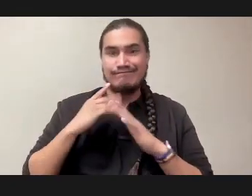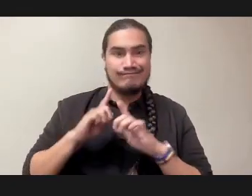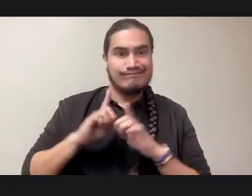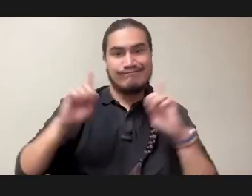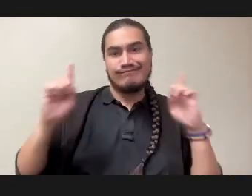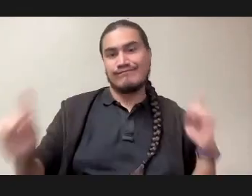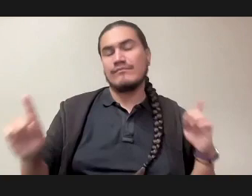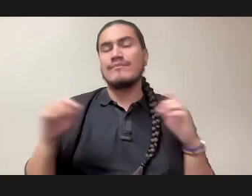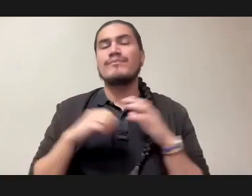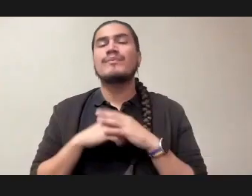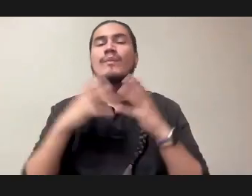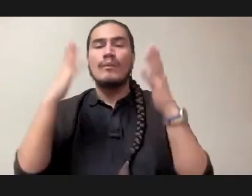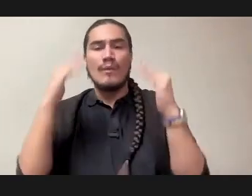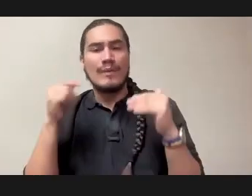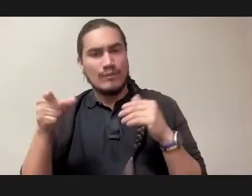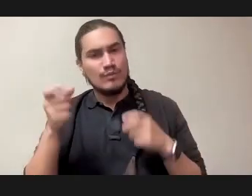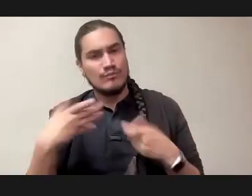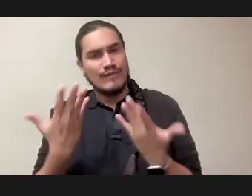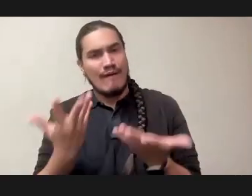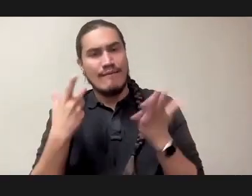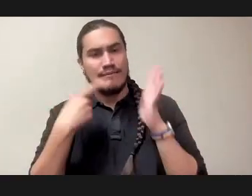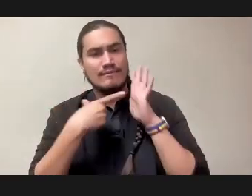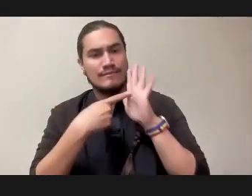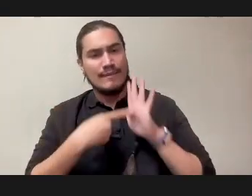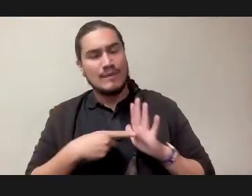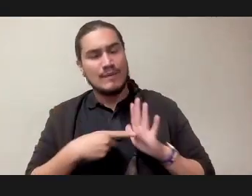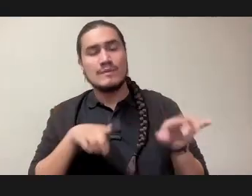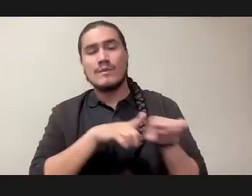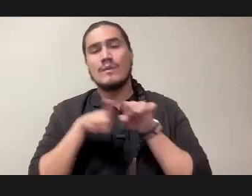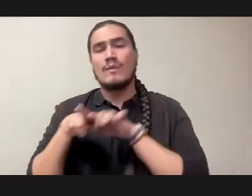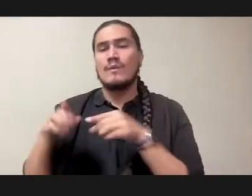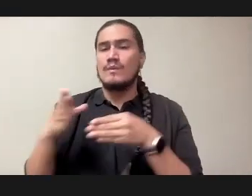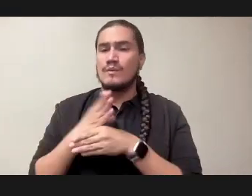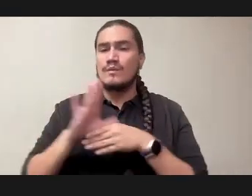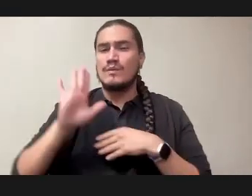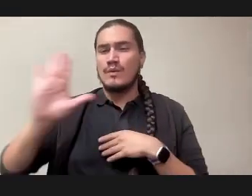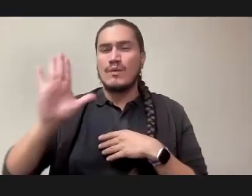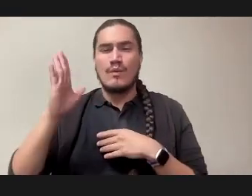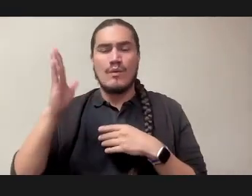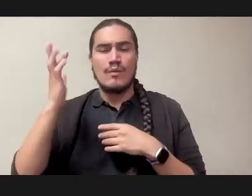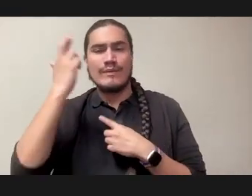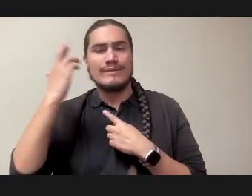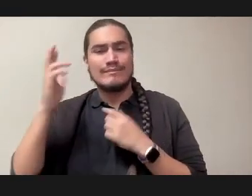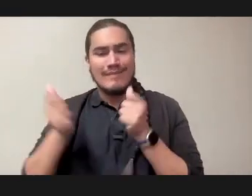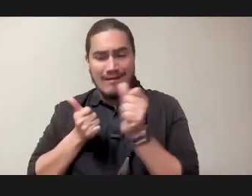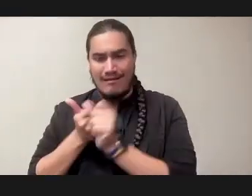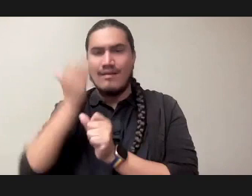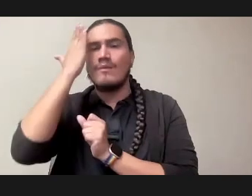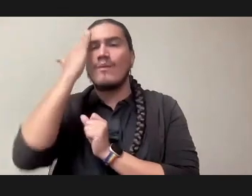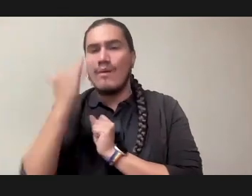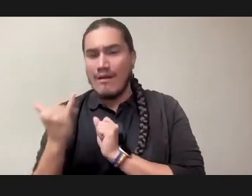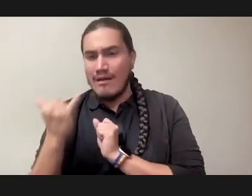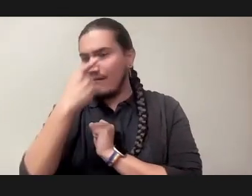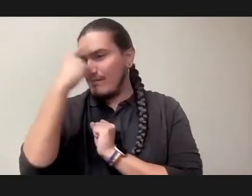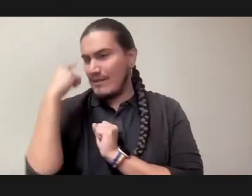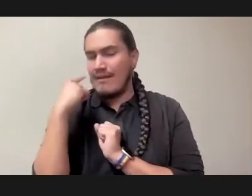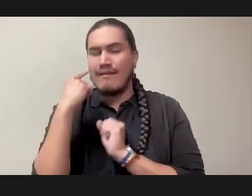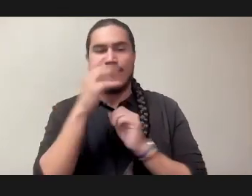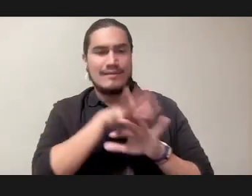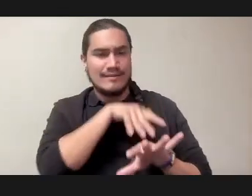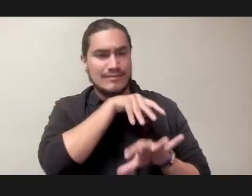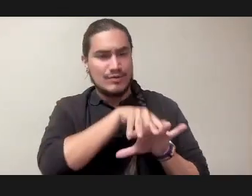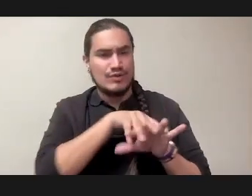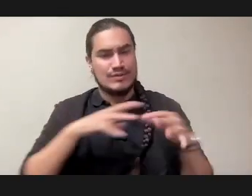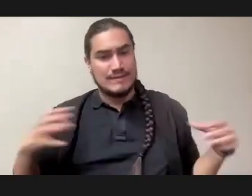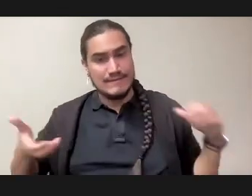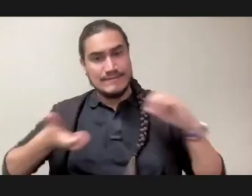ground us in a few examples and also share a bit of your why for why black and indigenous solidarity matters to the world